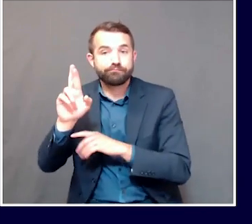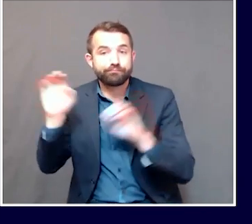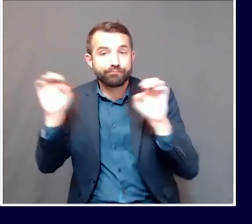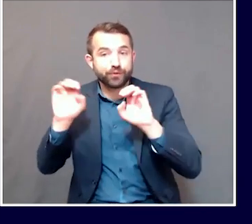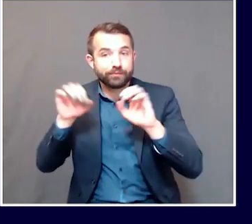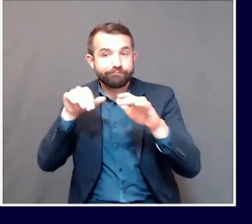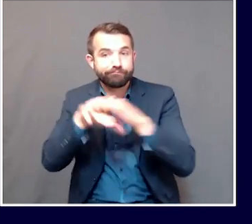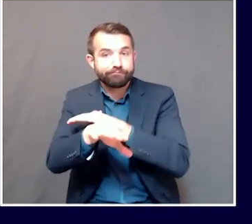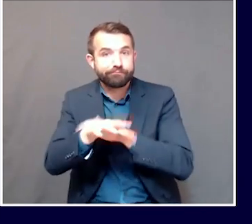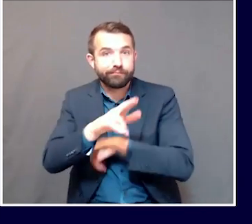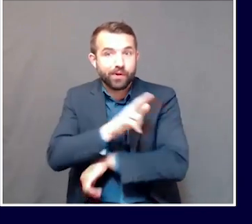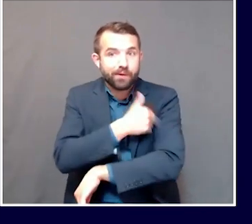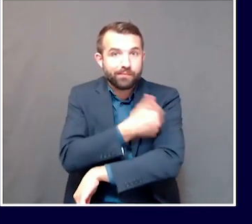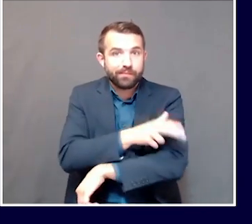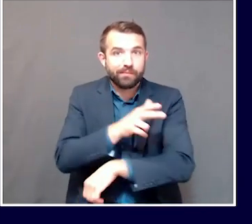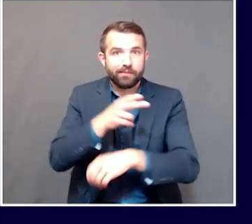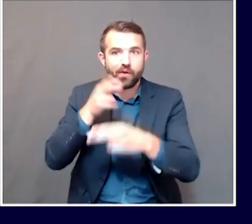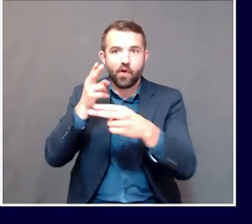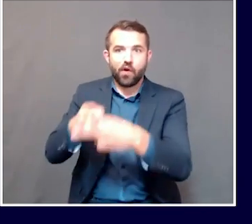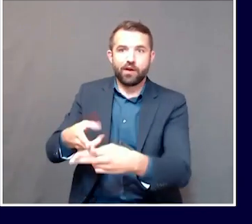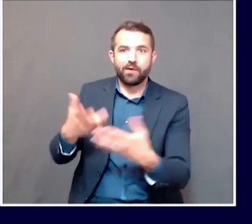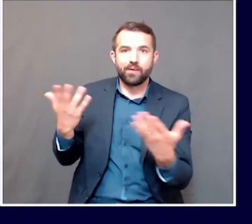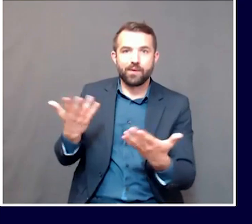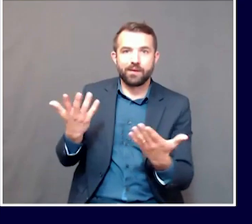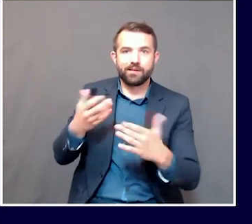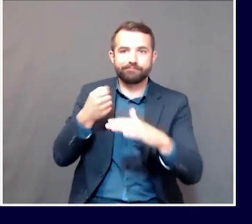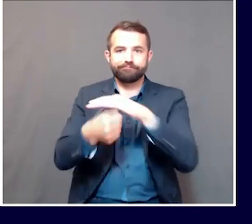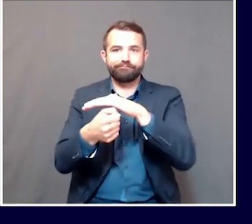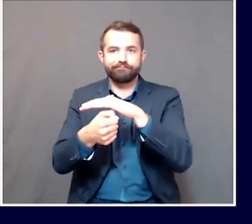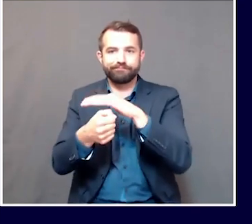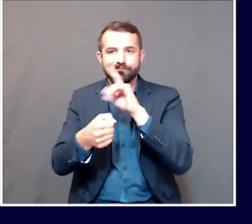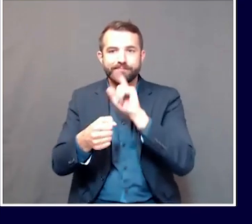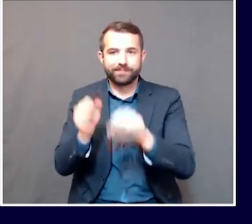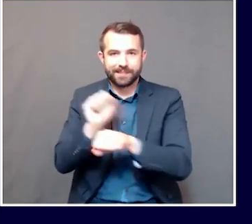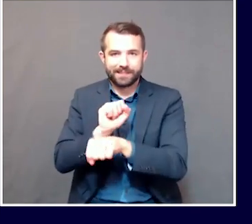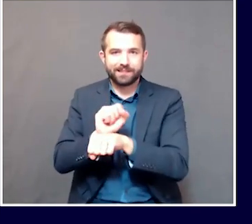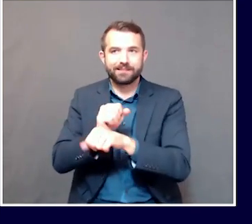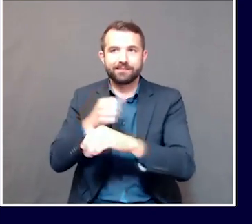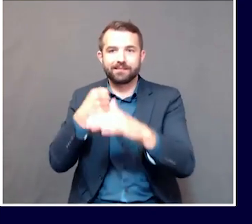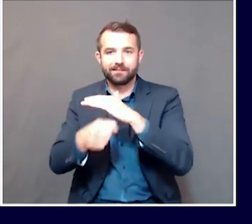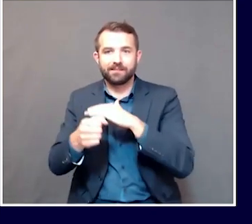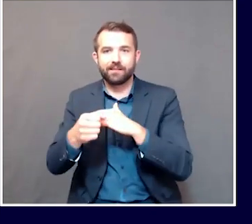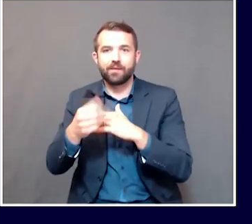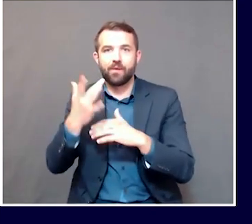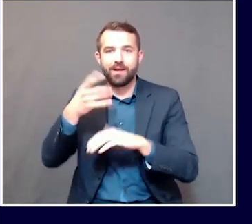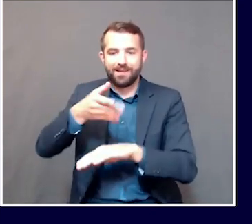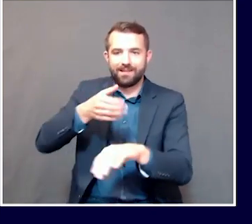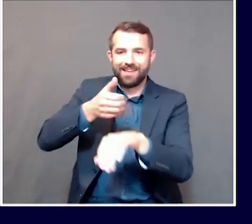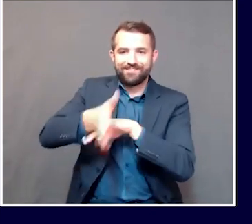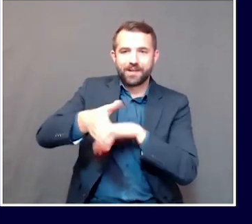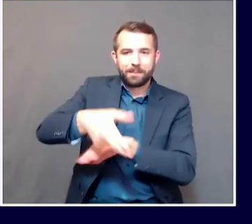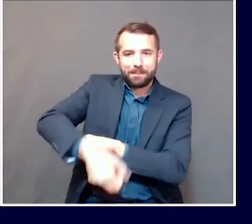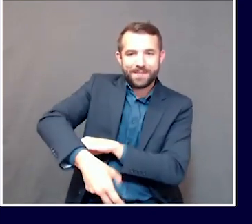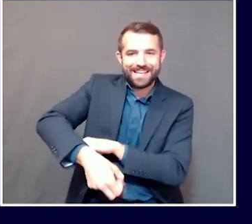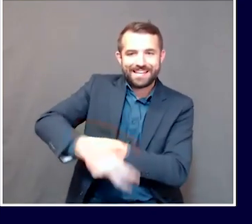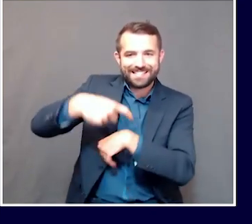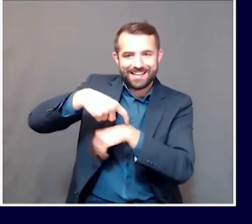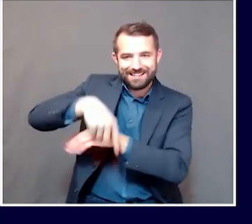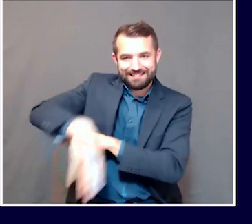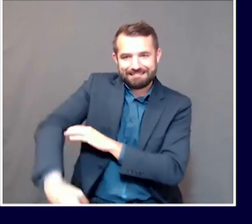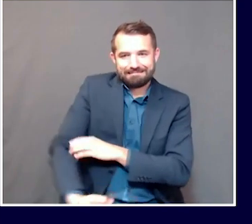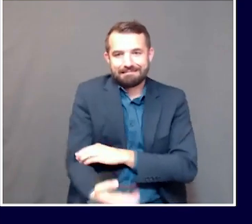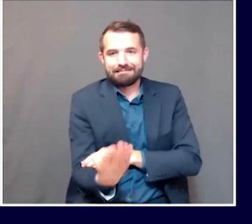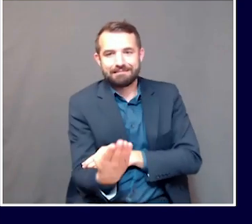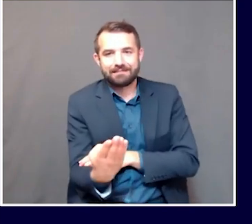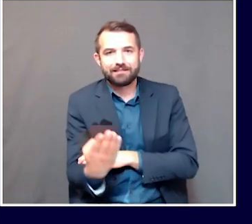counted it as a hospitalization if they were there past midnight. But in our numbers, it may not reflect that. So there is a little bit of